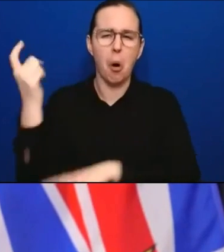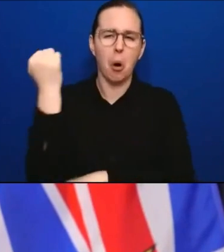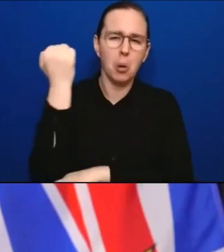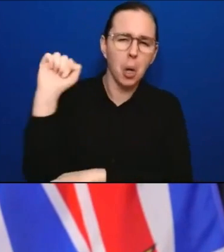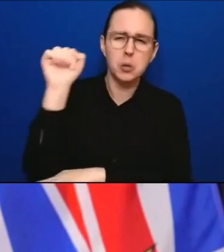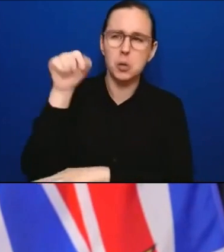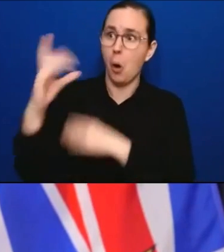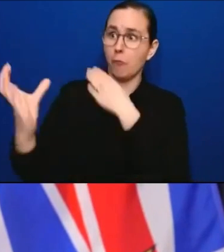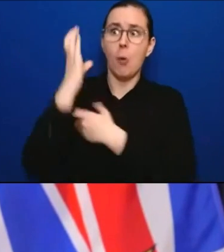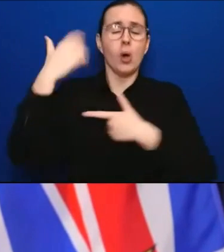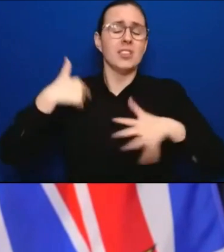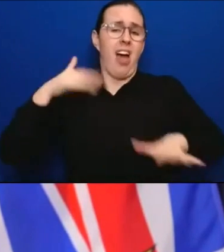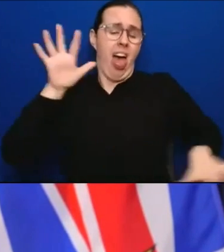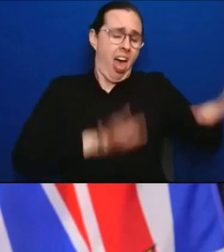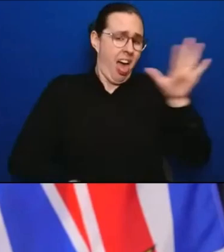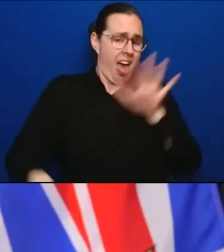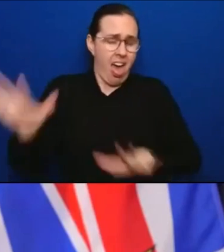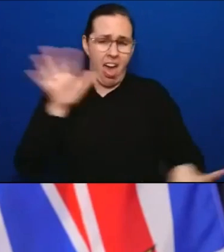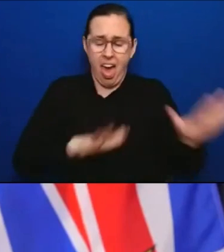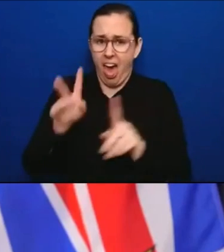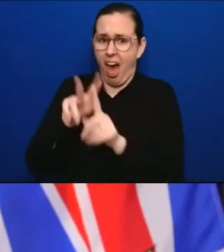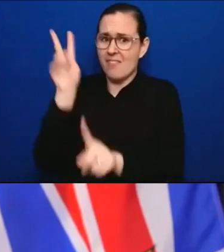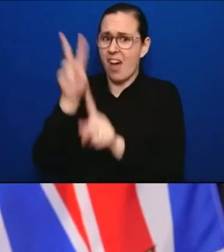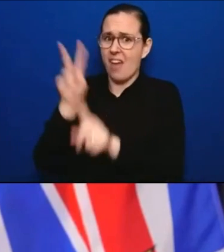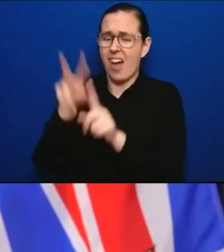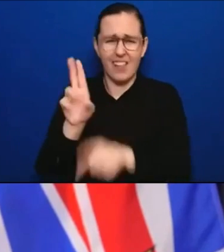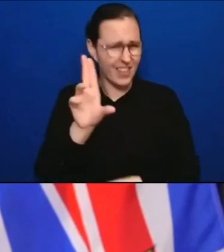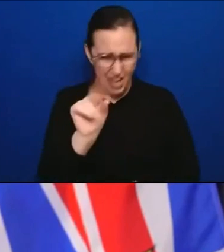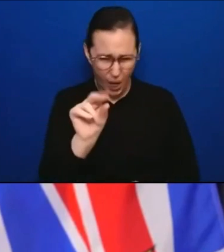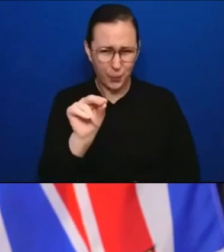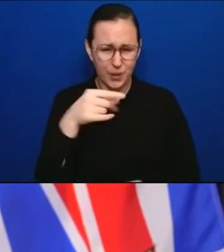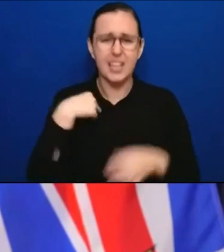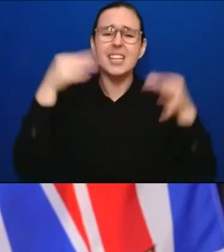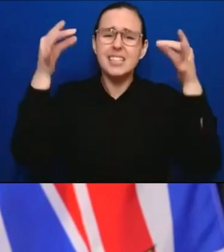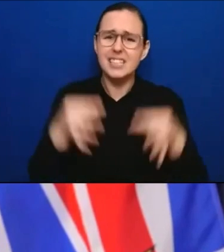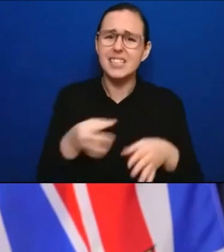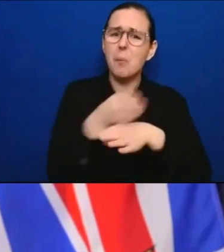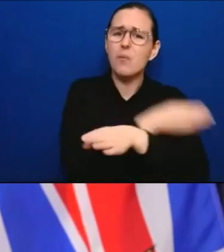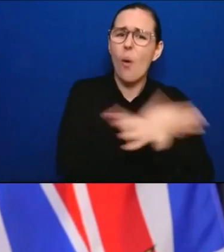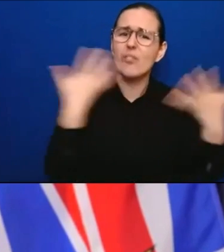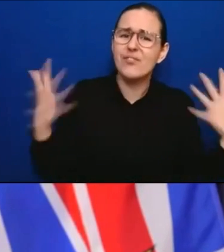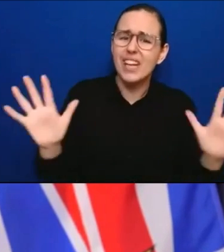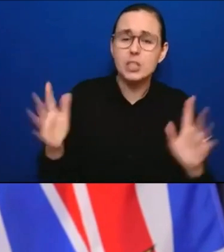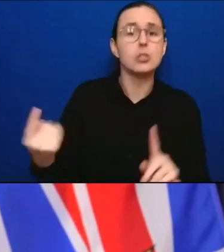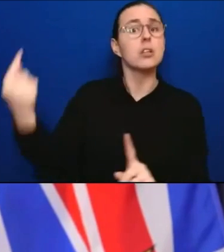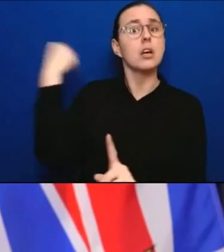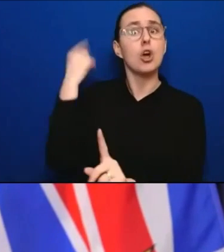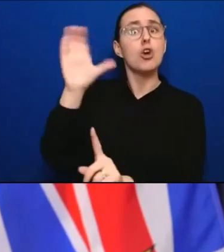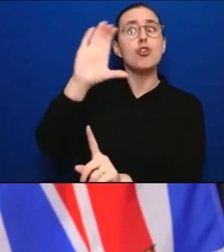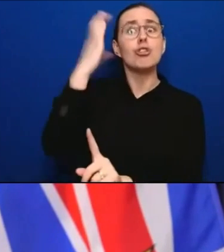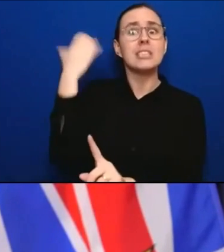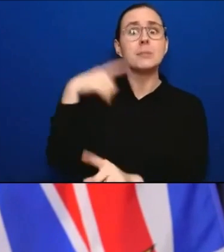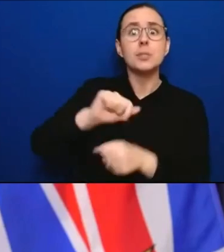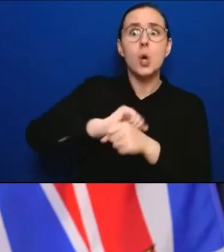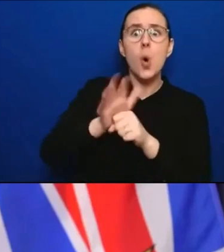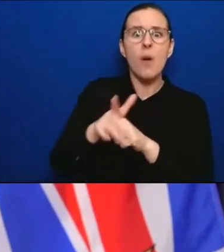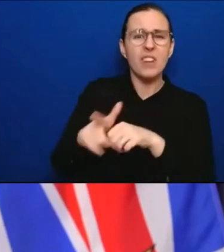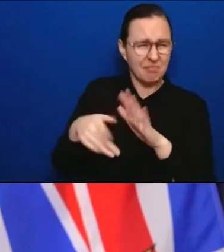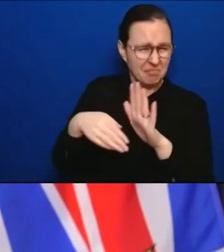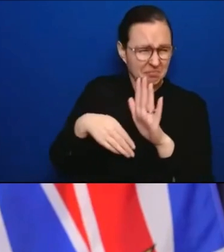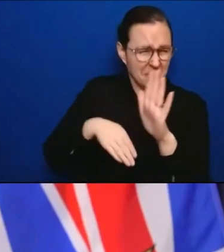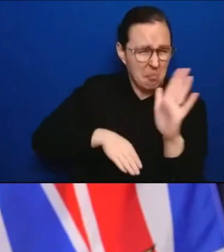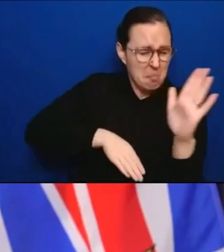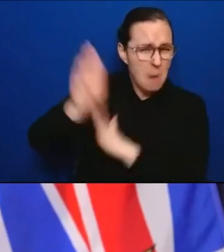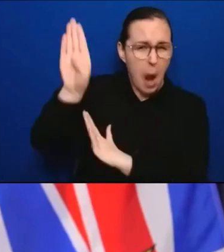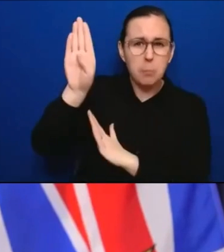how uncertain we were, case counts were spiking, hospitalizations were increasing, and we were uncertain about how we were going to be addressing yet